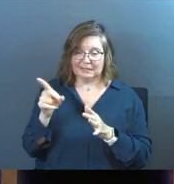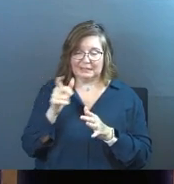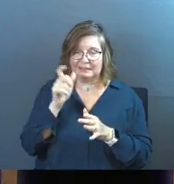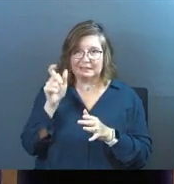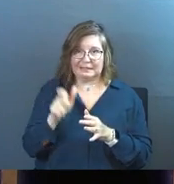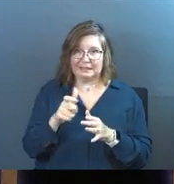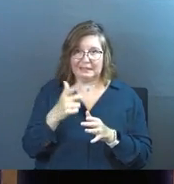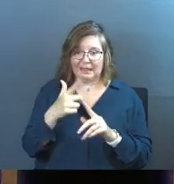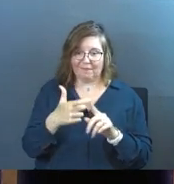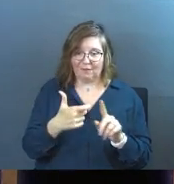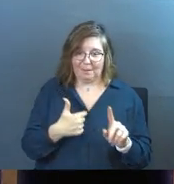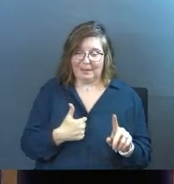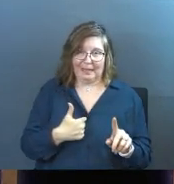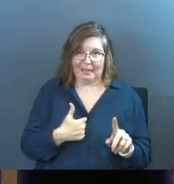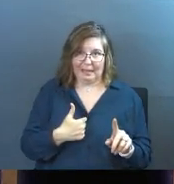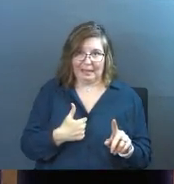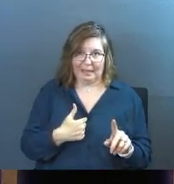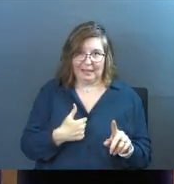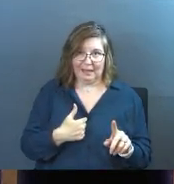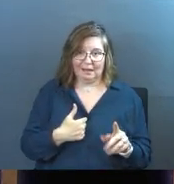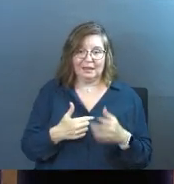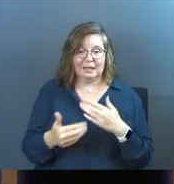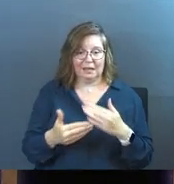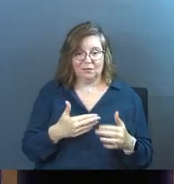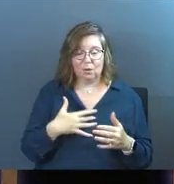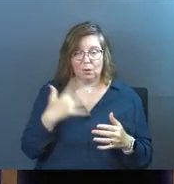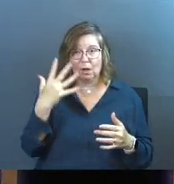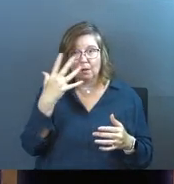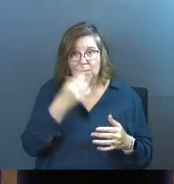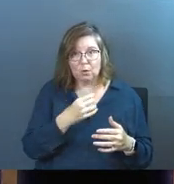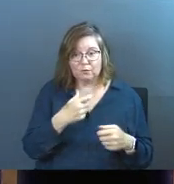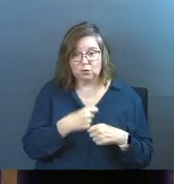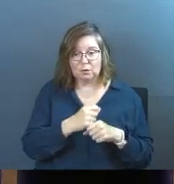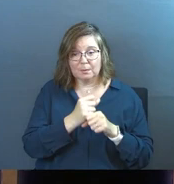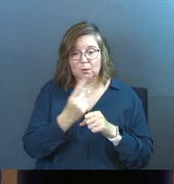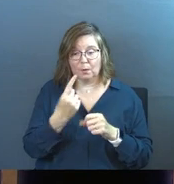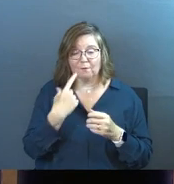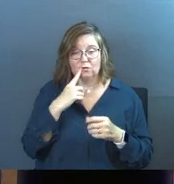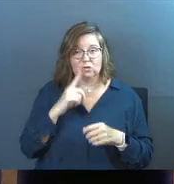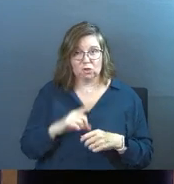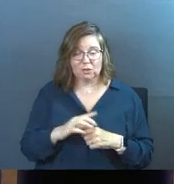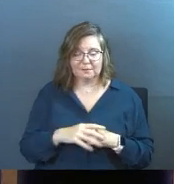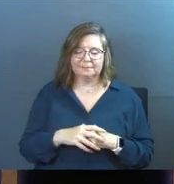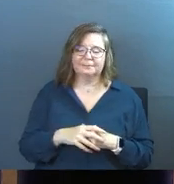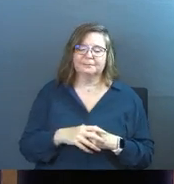need that from me, by the way, even though those are beautiful and you should build one for sure.